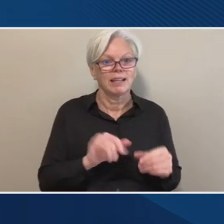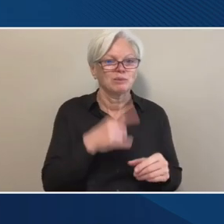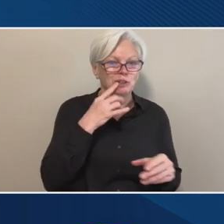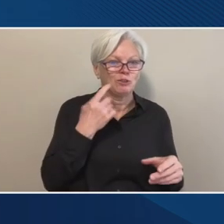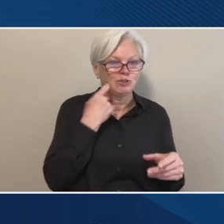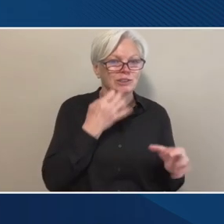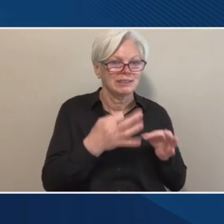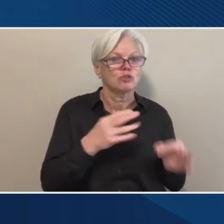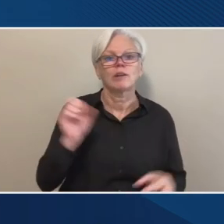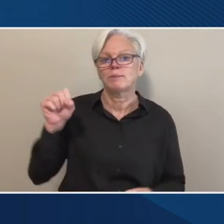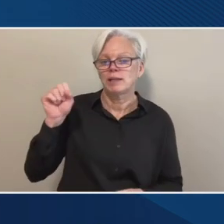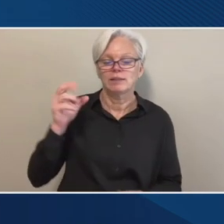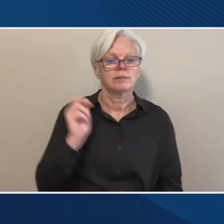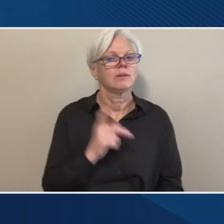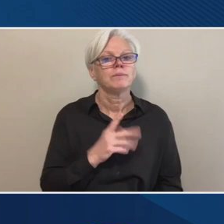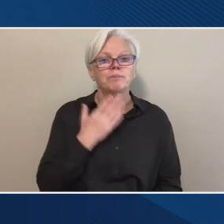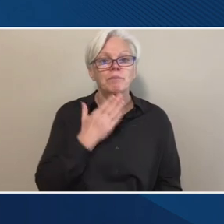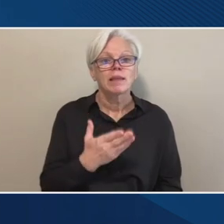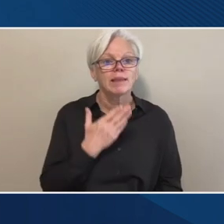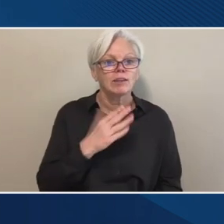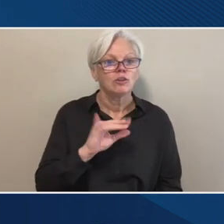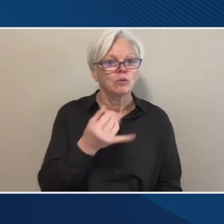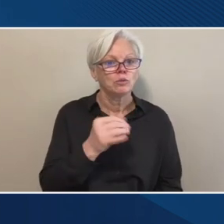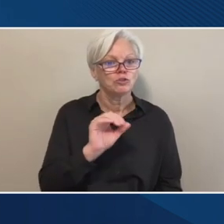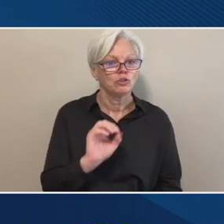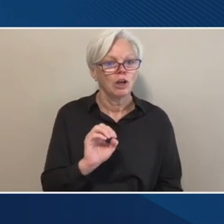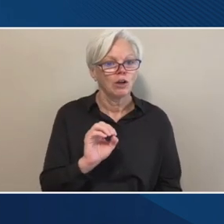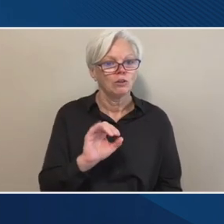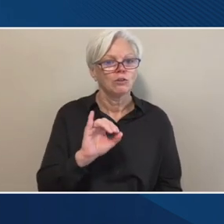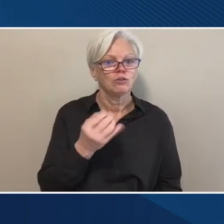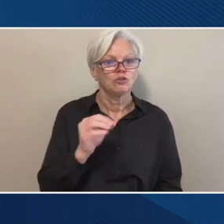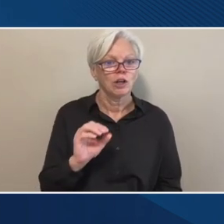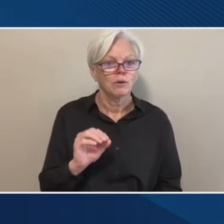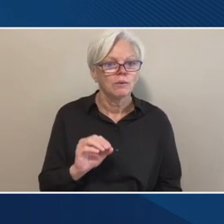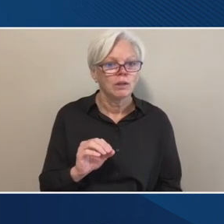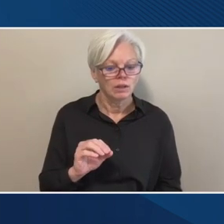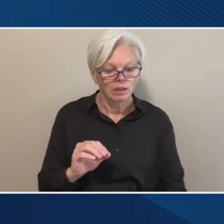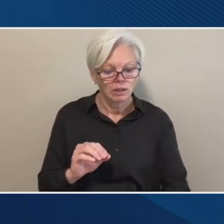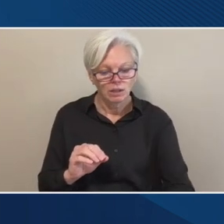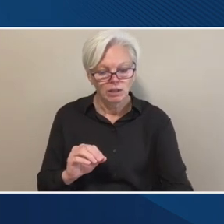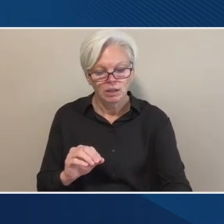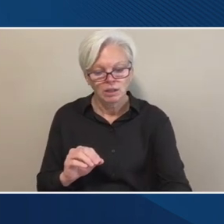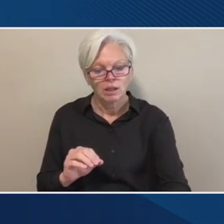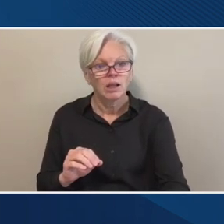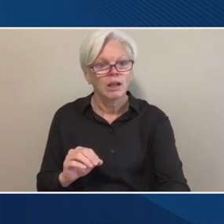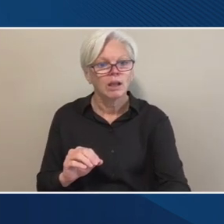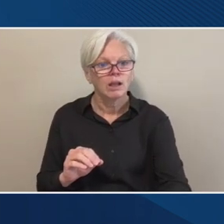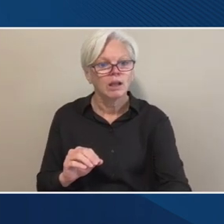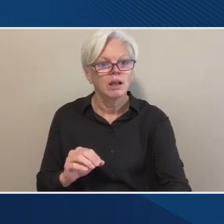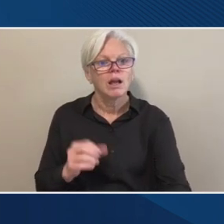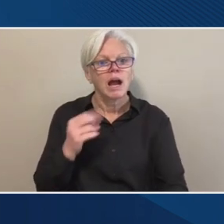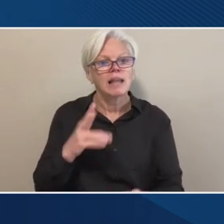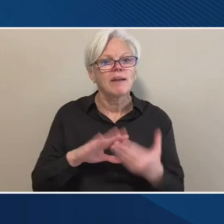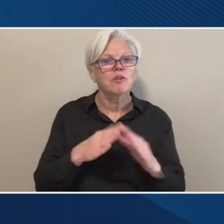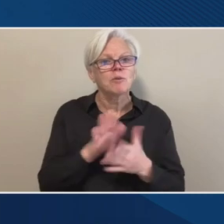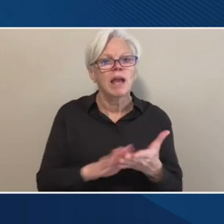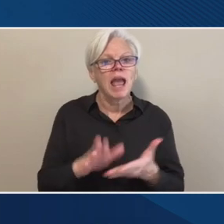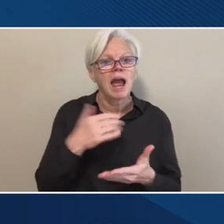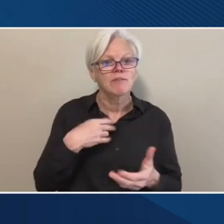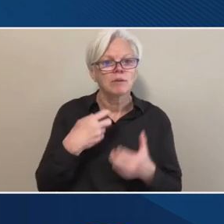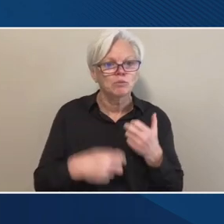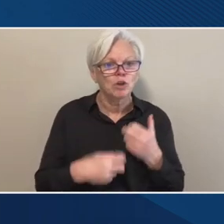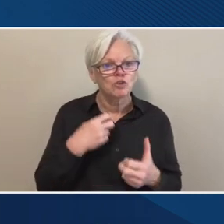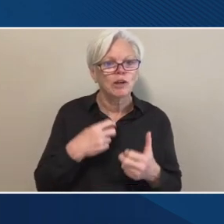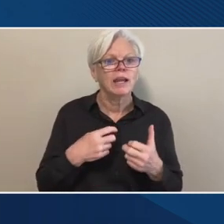Okay. Thank you, Joe. Yes. A lot of community colleges have these programs and, and just something that concerns me always